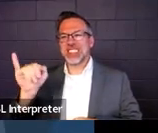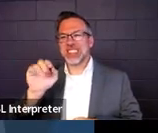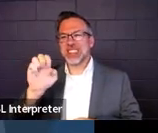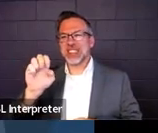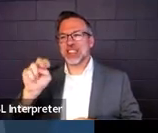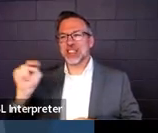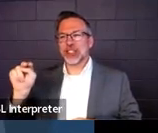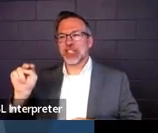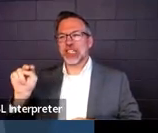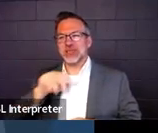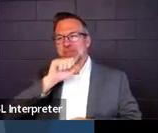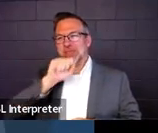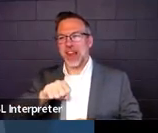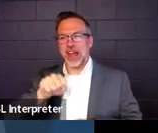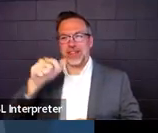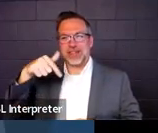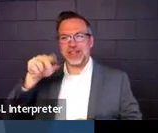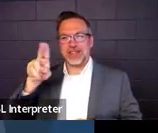quizzes.